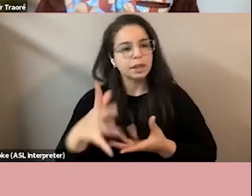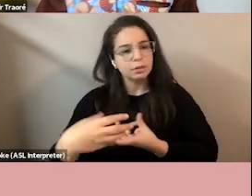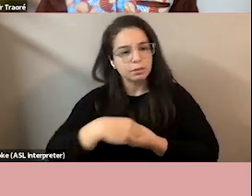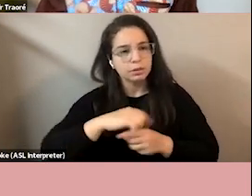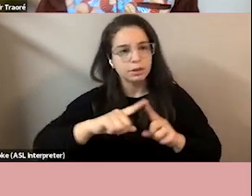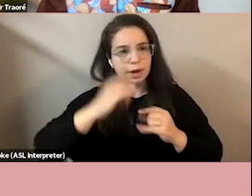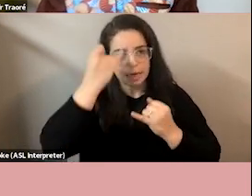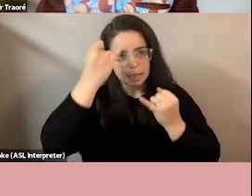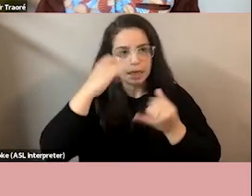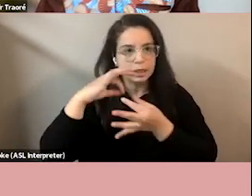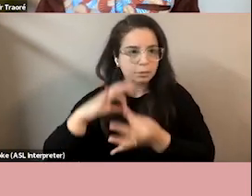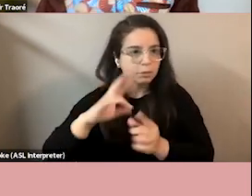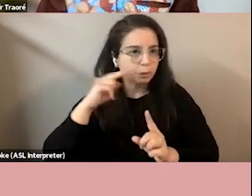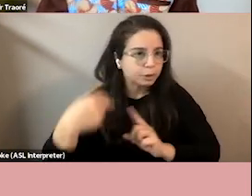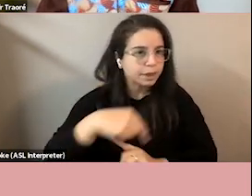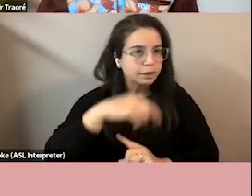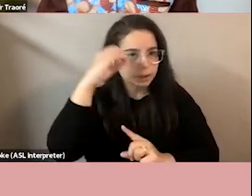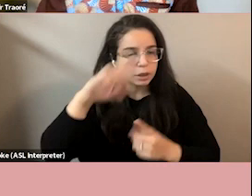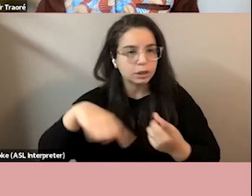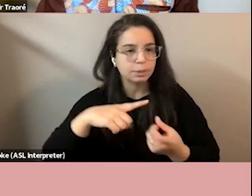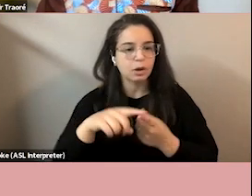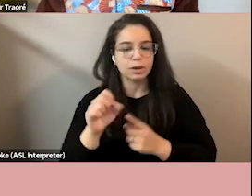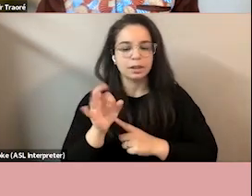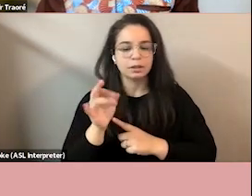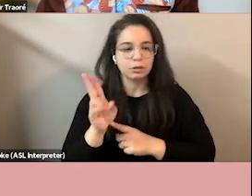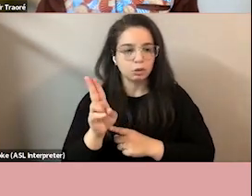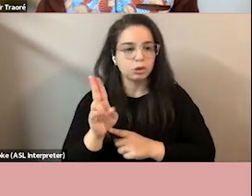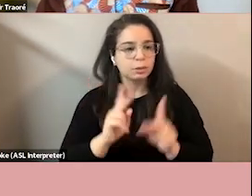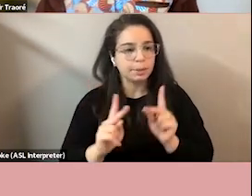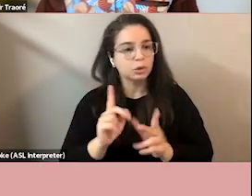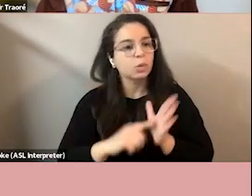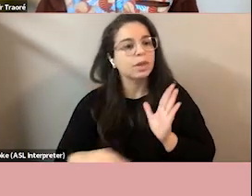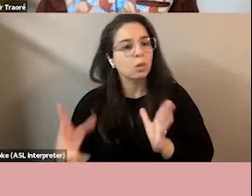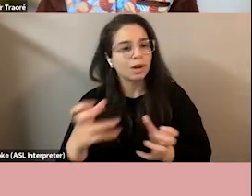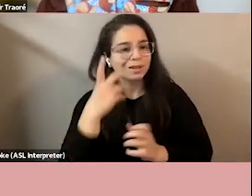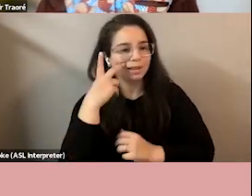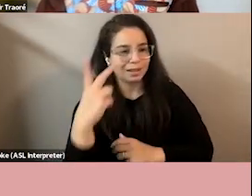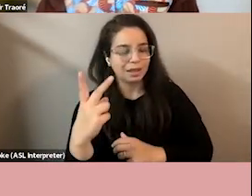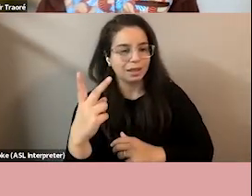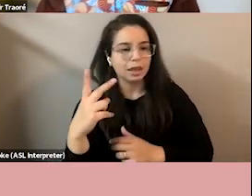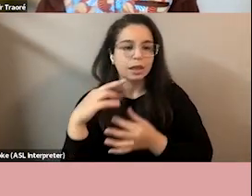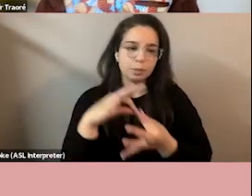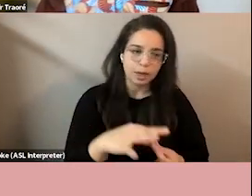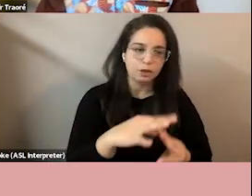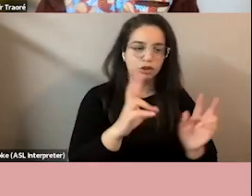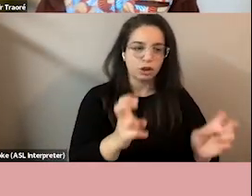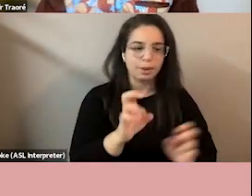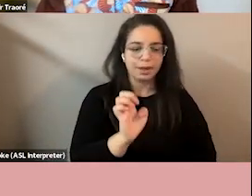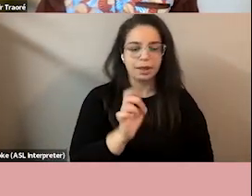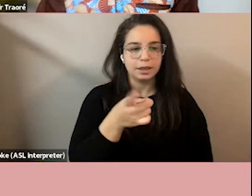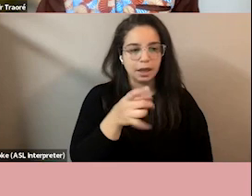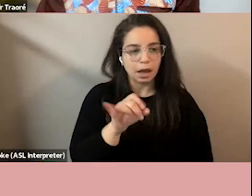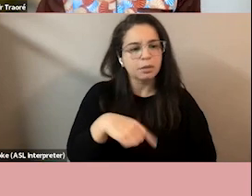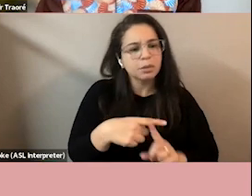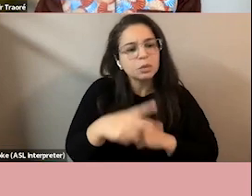ideas and opinions of sfu constituents when it comes to what they want to see uh pertaining to edi and uh what